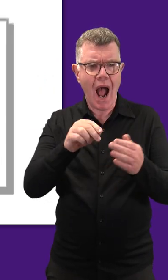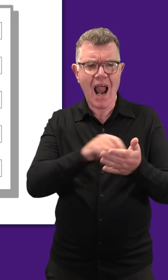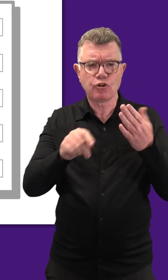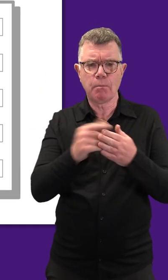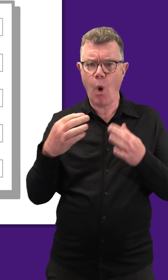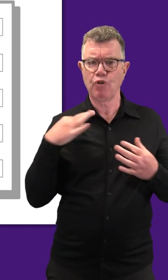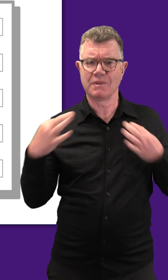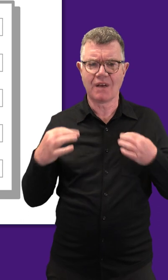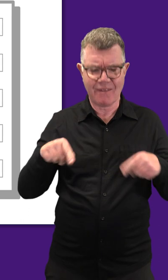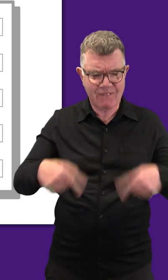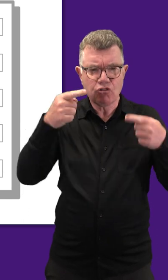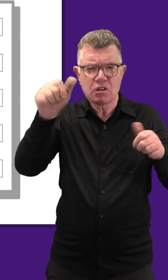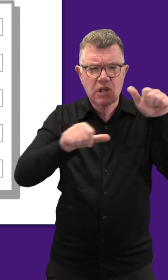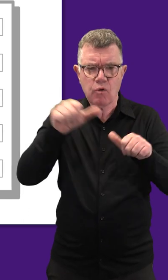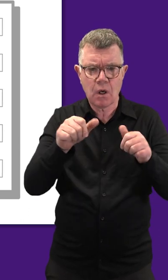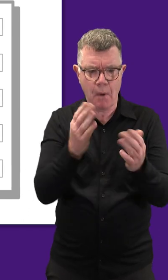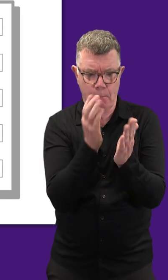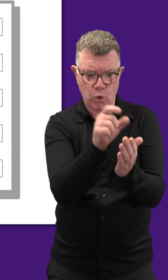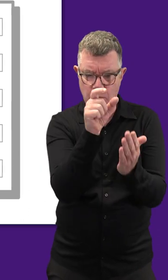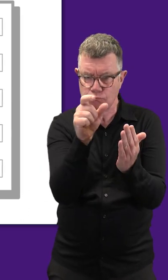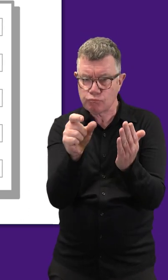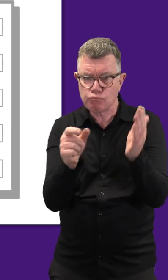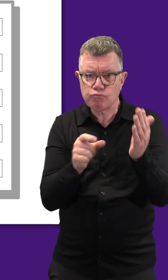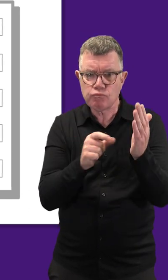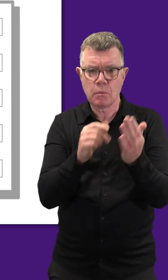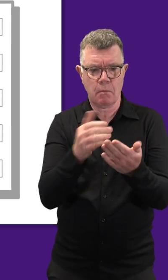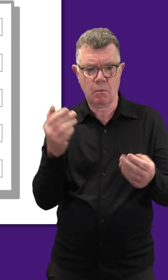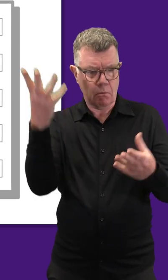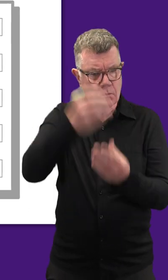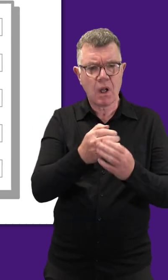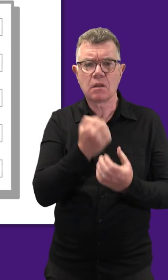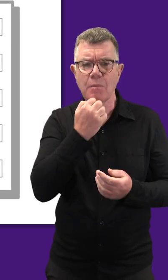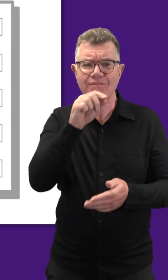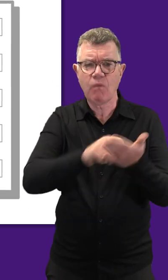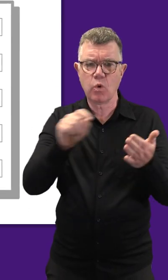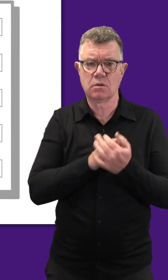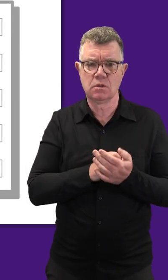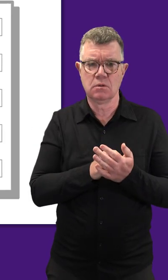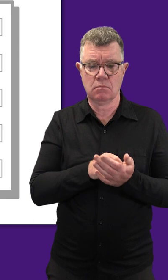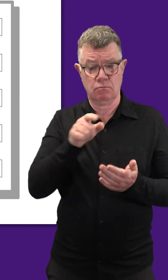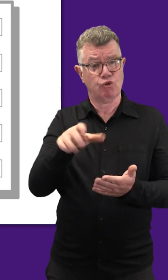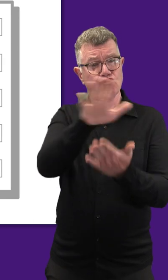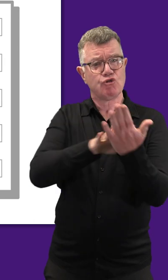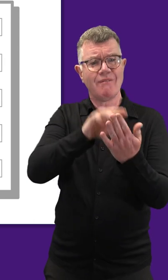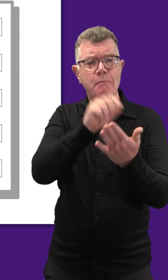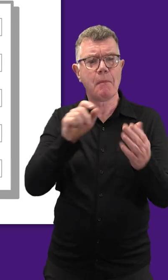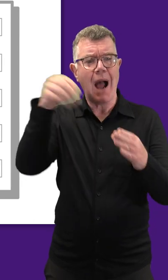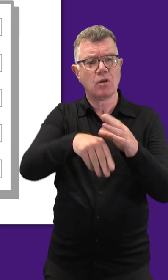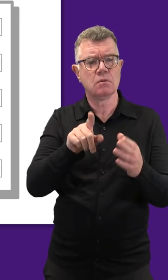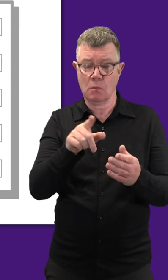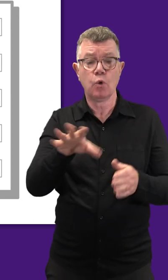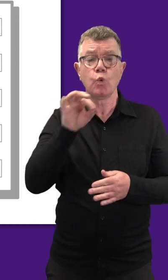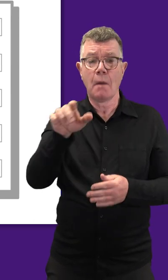It helps make elections more representative and the final result more proportional to the number of votes. So,